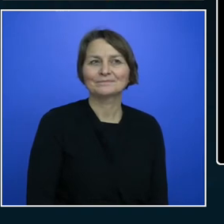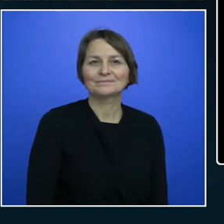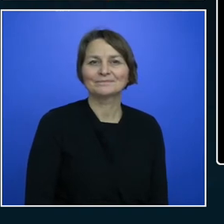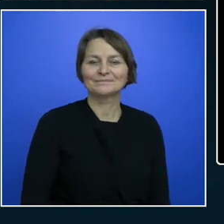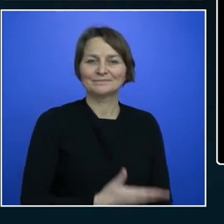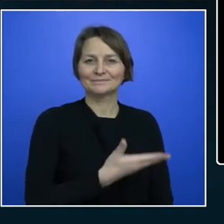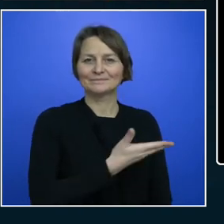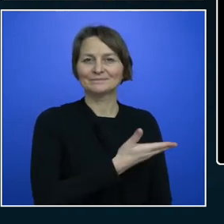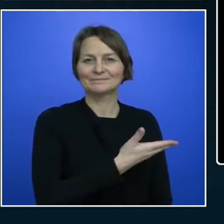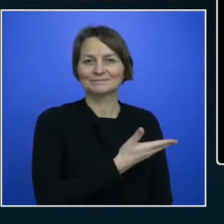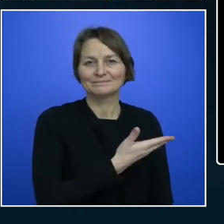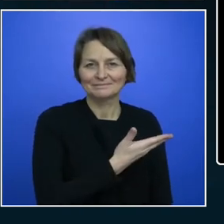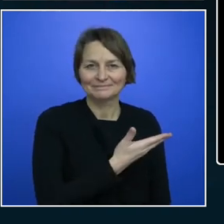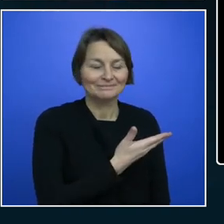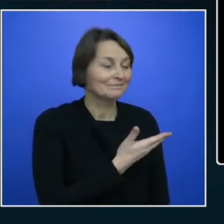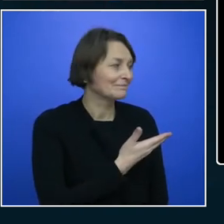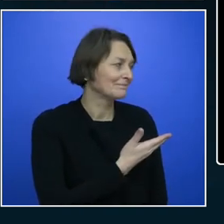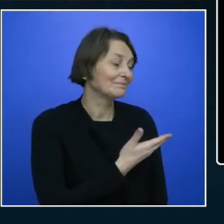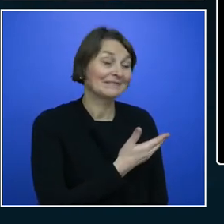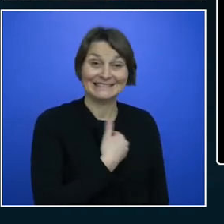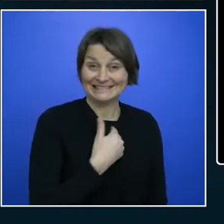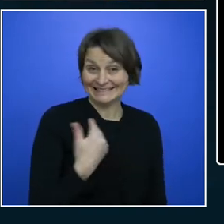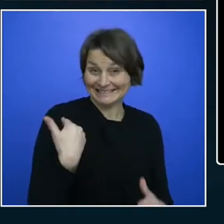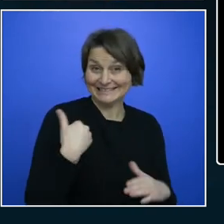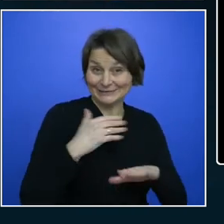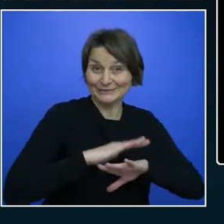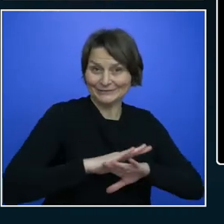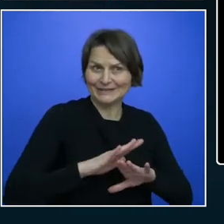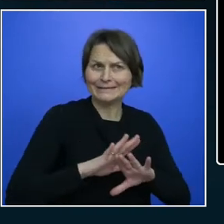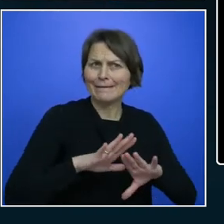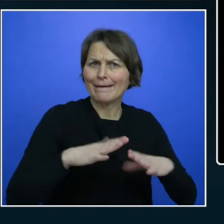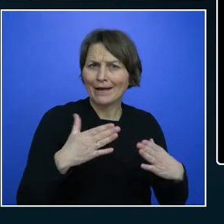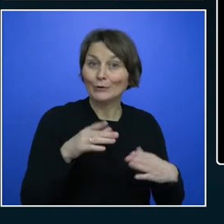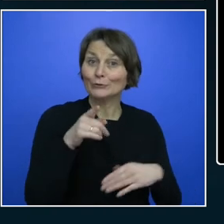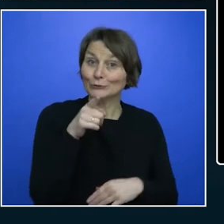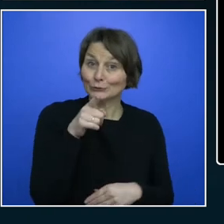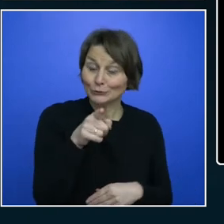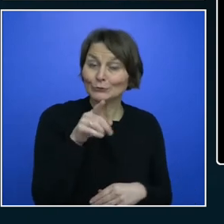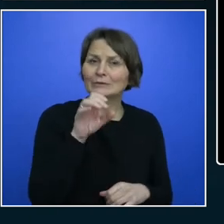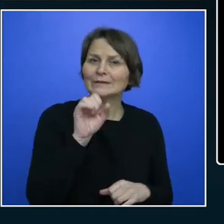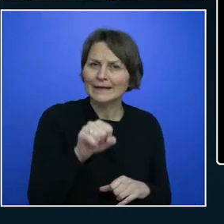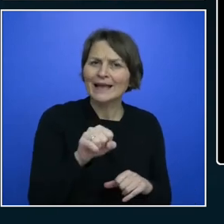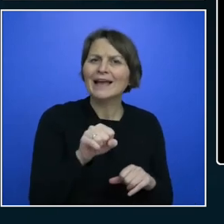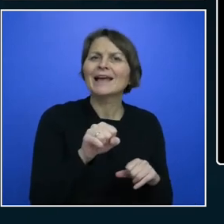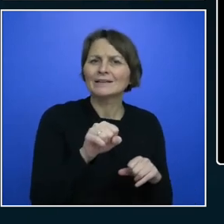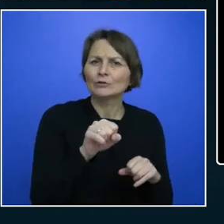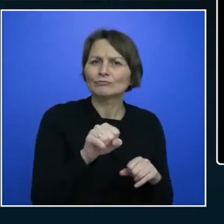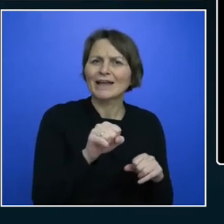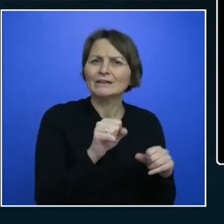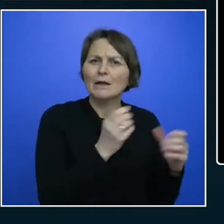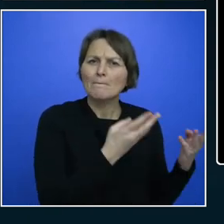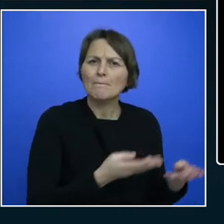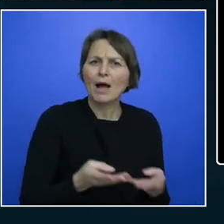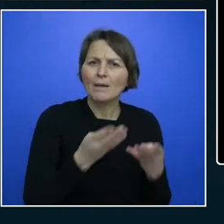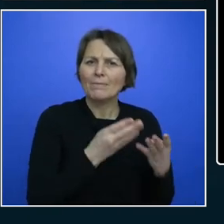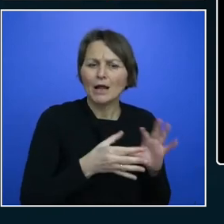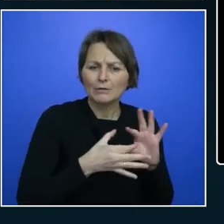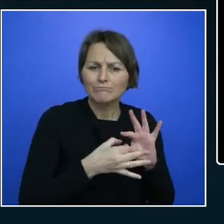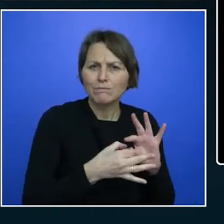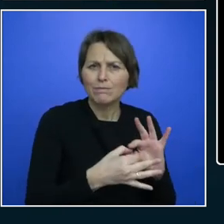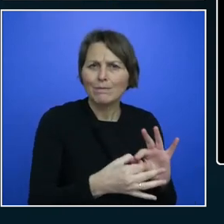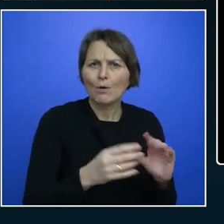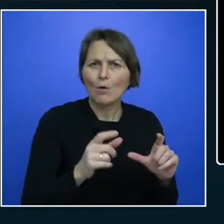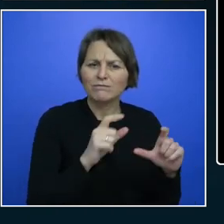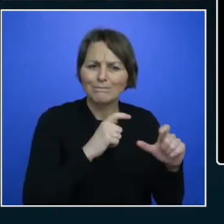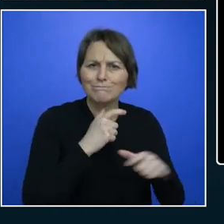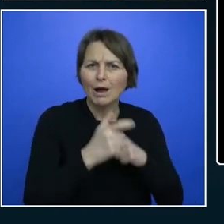results that I just ran right now. So you can go into your pipelines. This is Azure DevOps. And I've got my pipeline